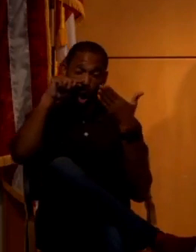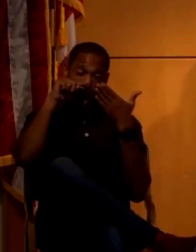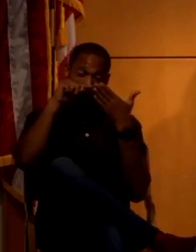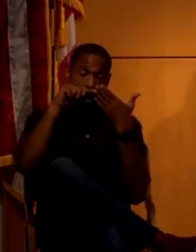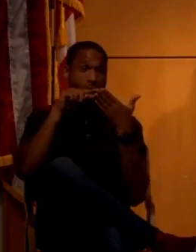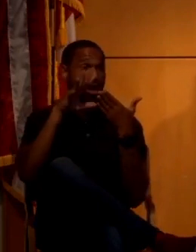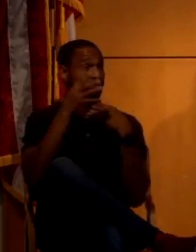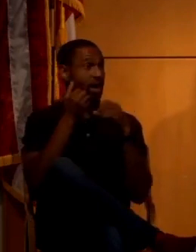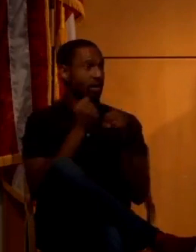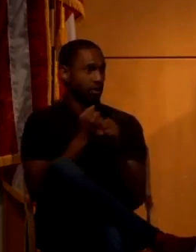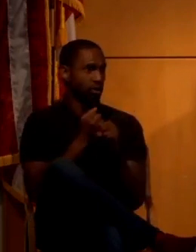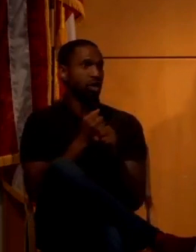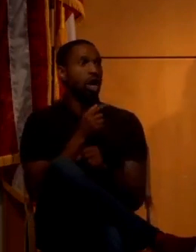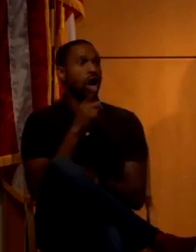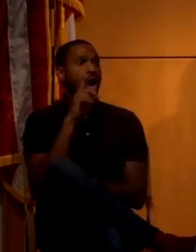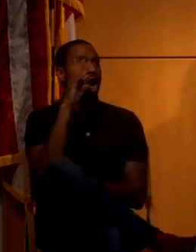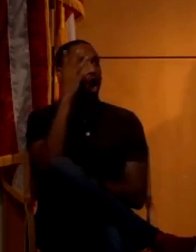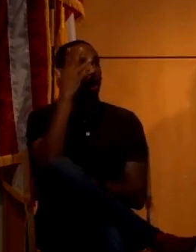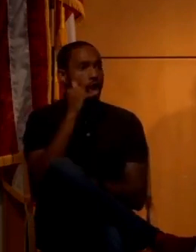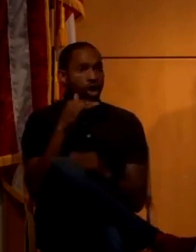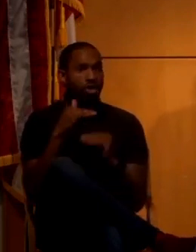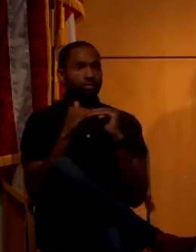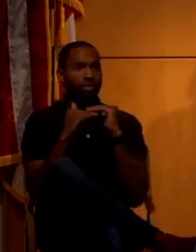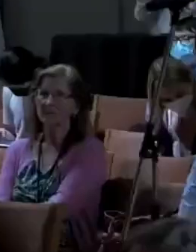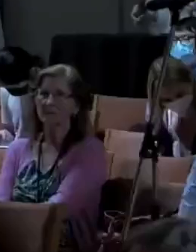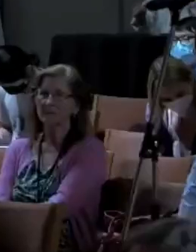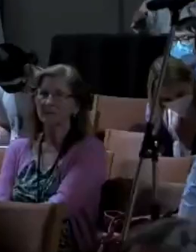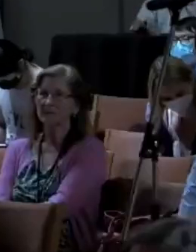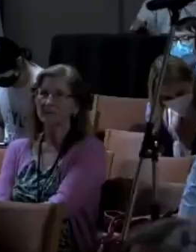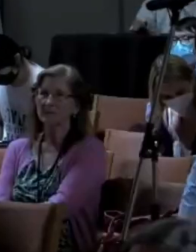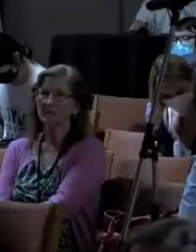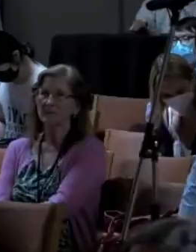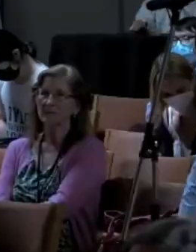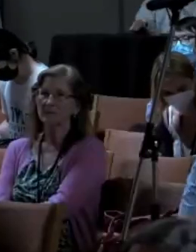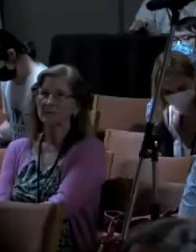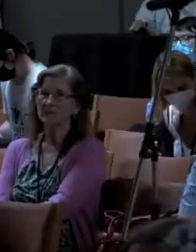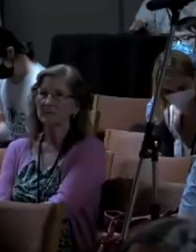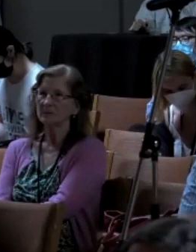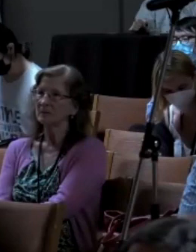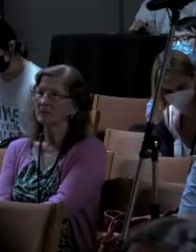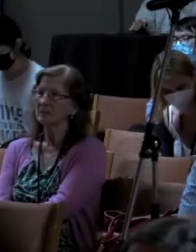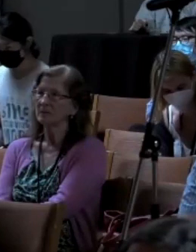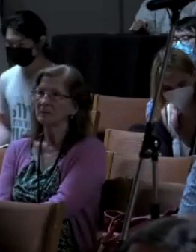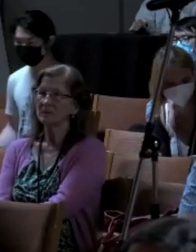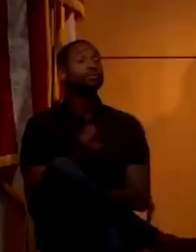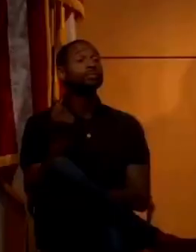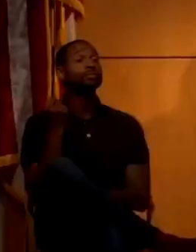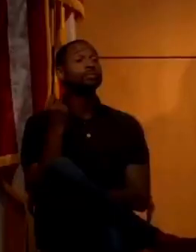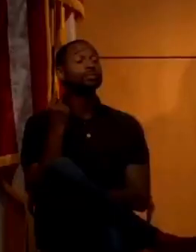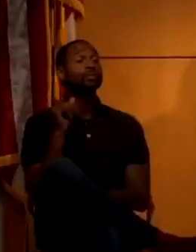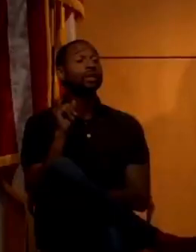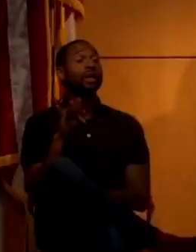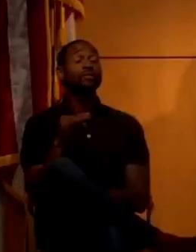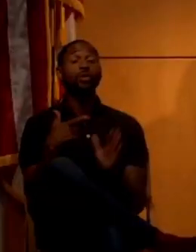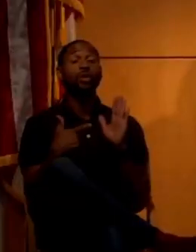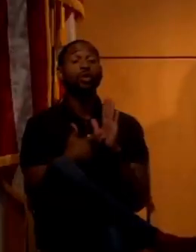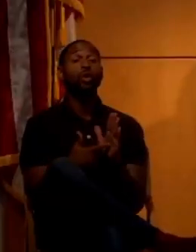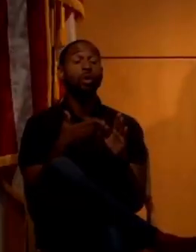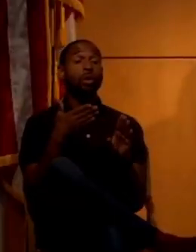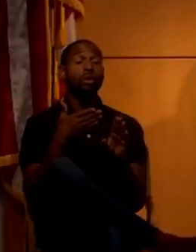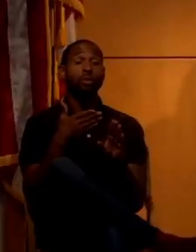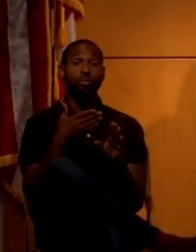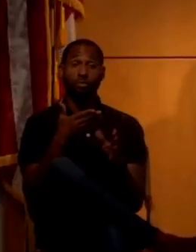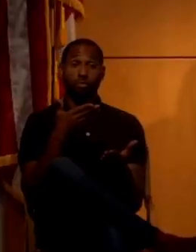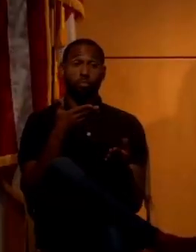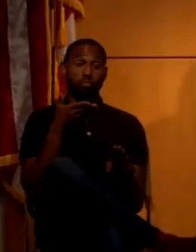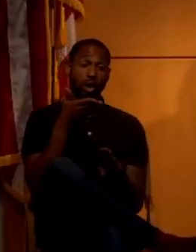on like five years, it looks flat. It's exactly the same thing. Um, now if, if, if he were to show beyond a doubt,